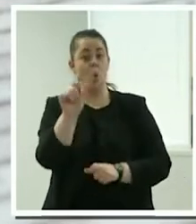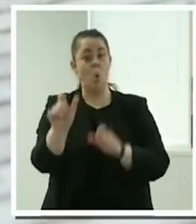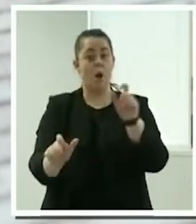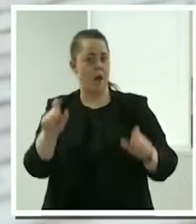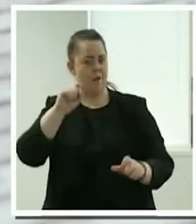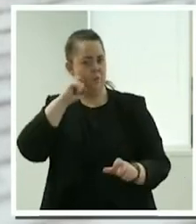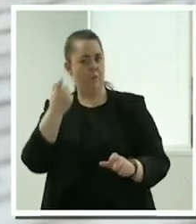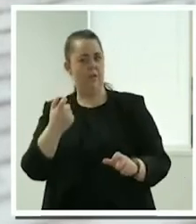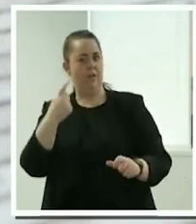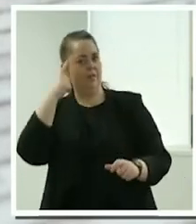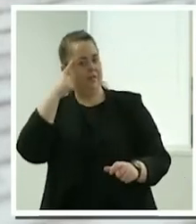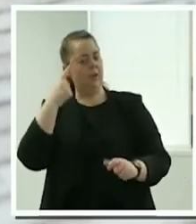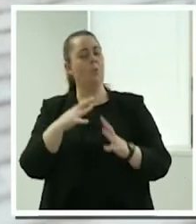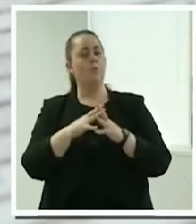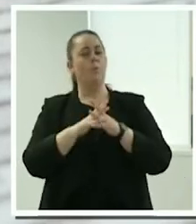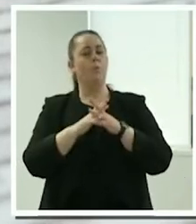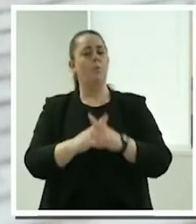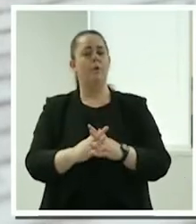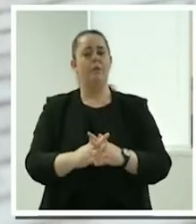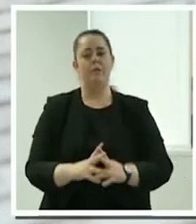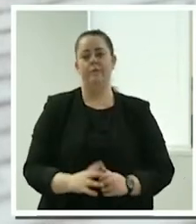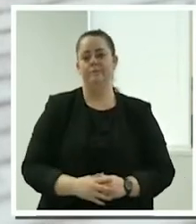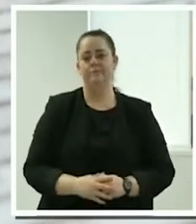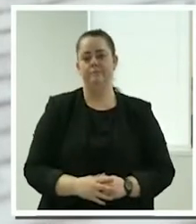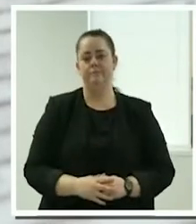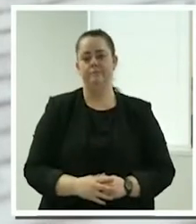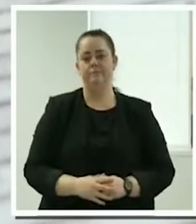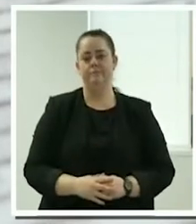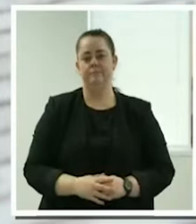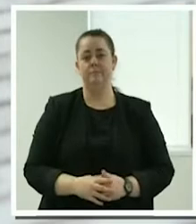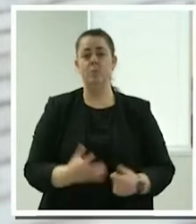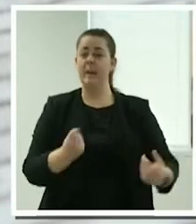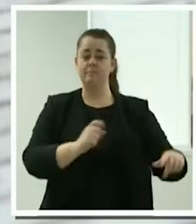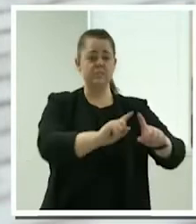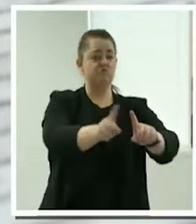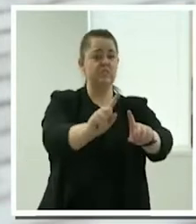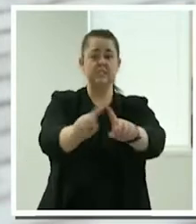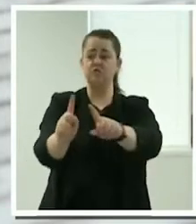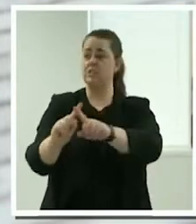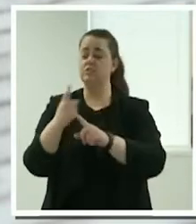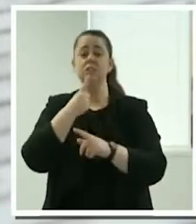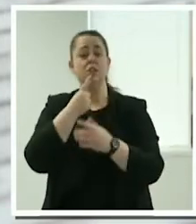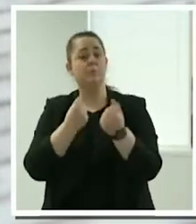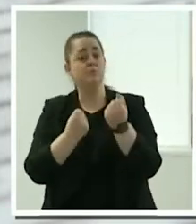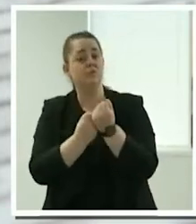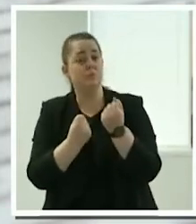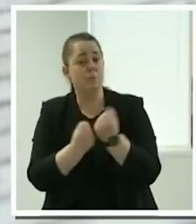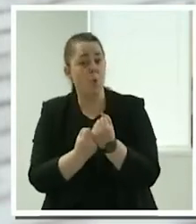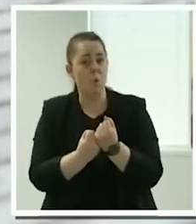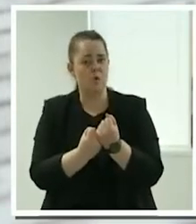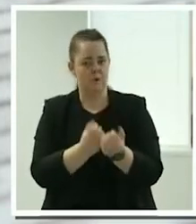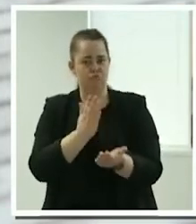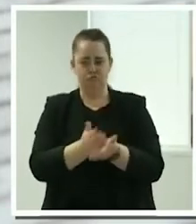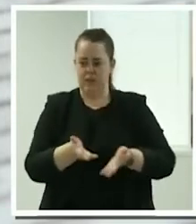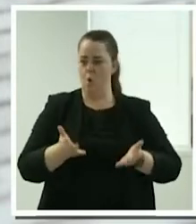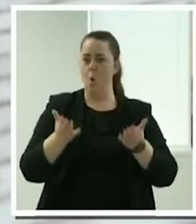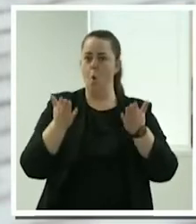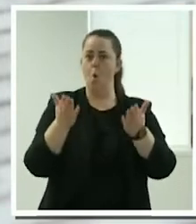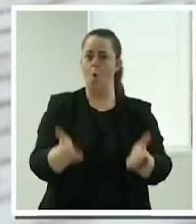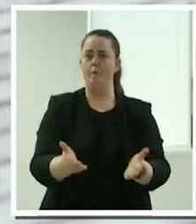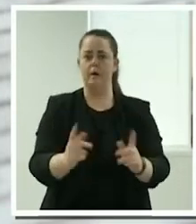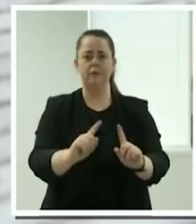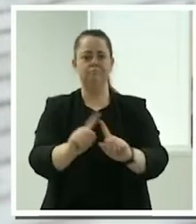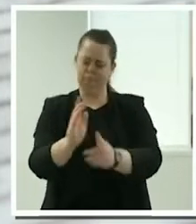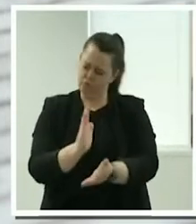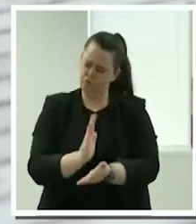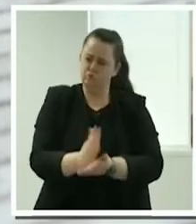So for us, the future is about embracing different support models that are enabling genuine connections and relationships that allow both the provider and